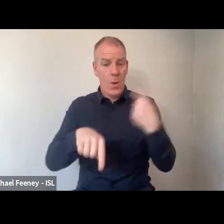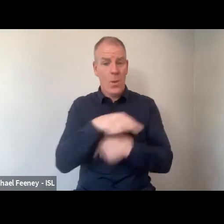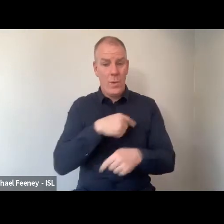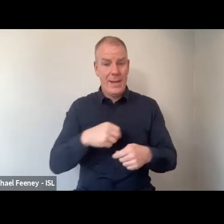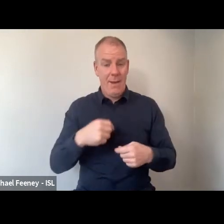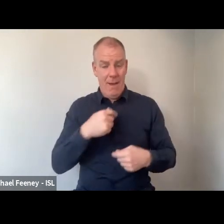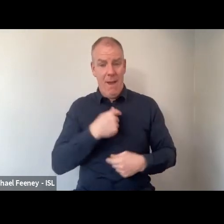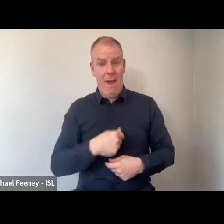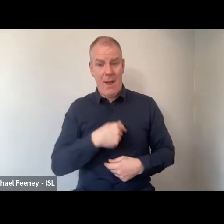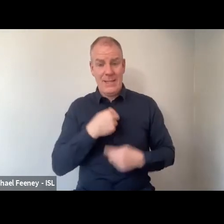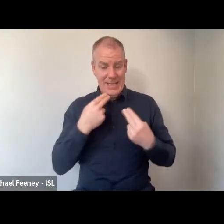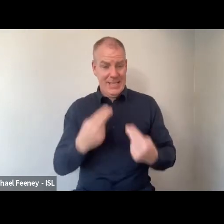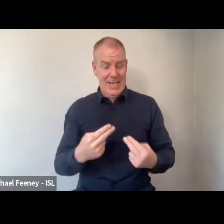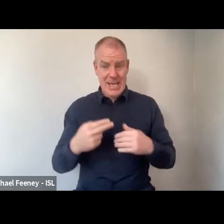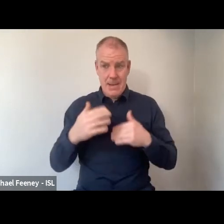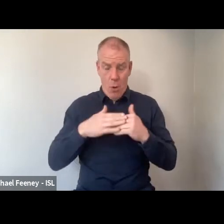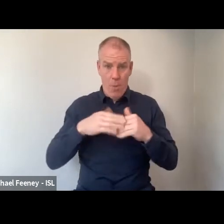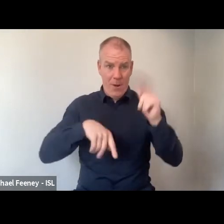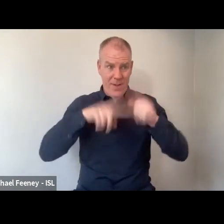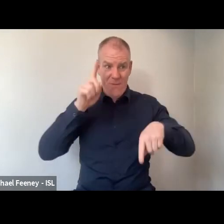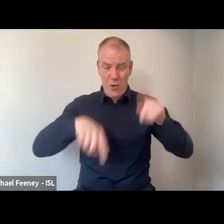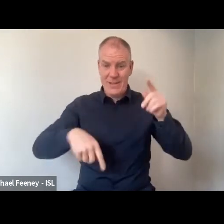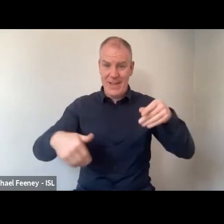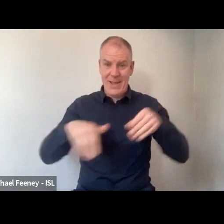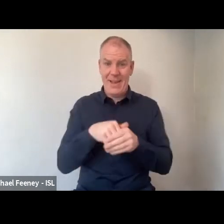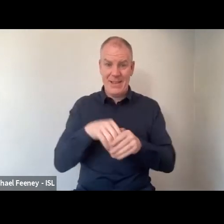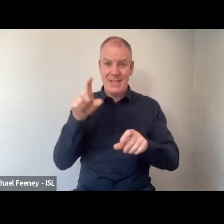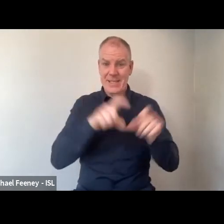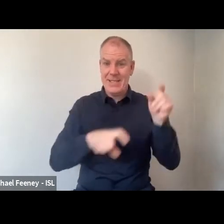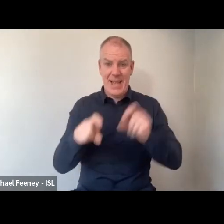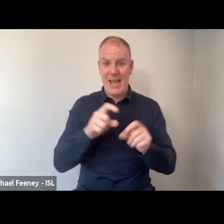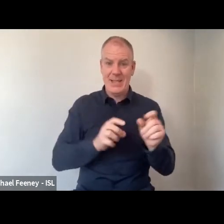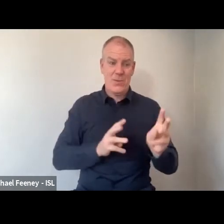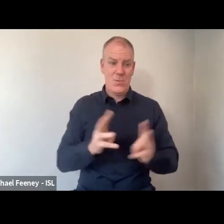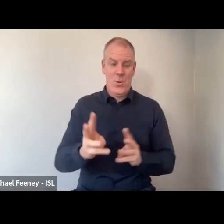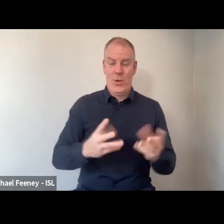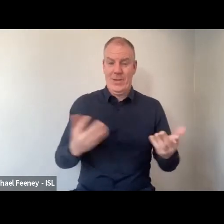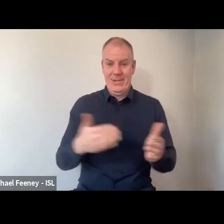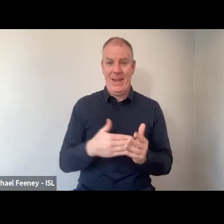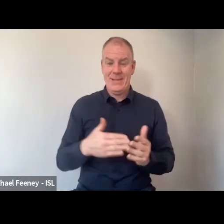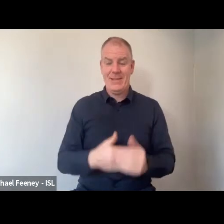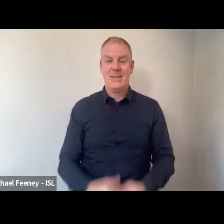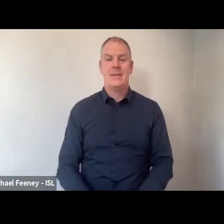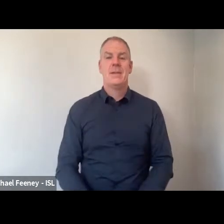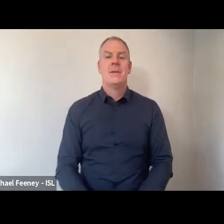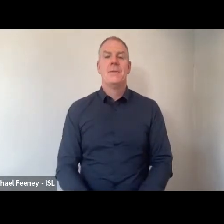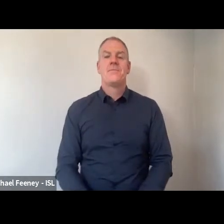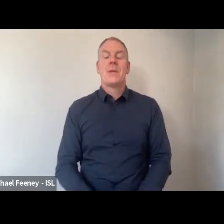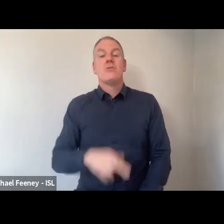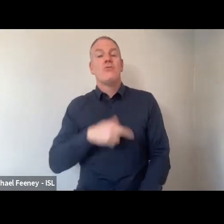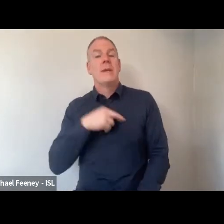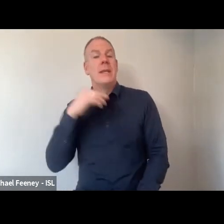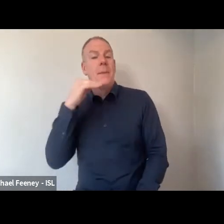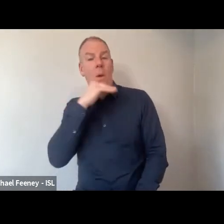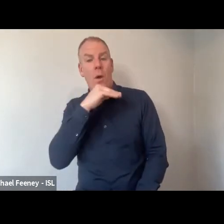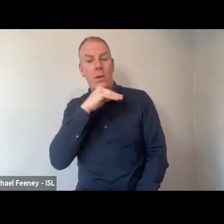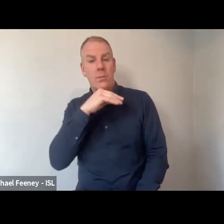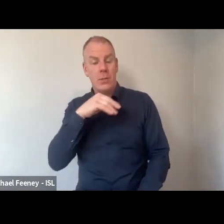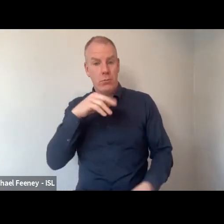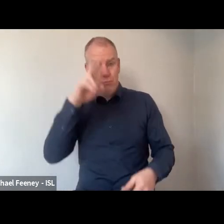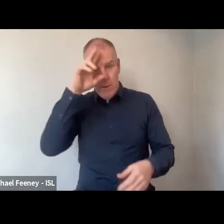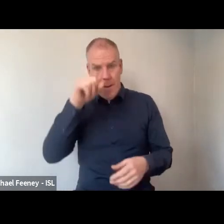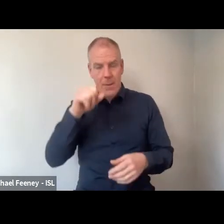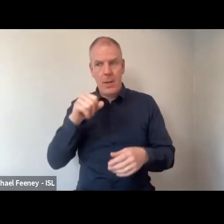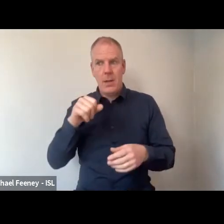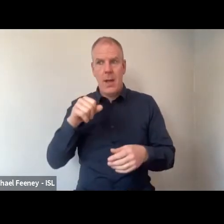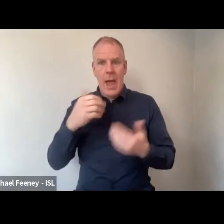do need better diversity within the scientific practitioner side. And that's really important in terms of driving solutions